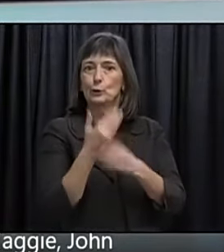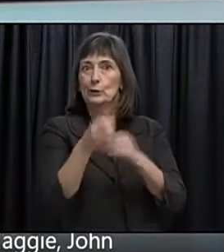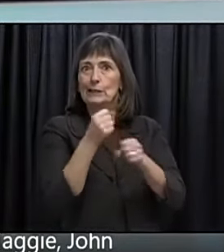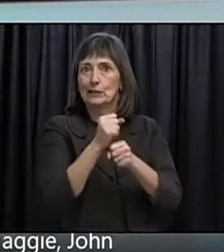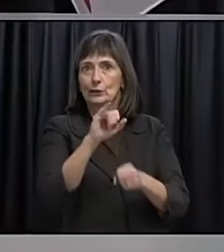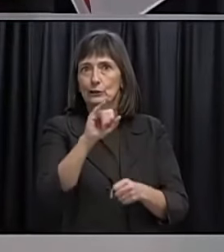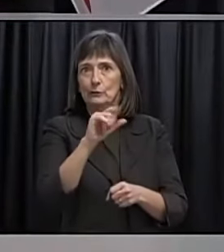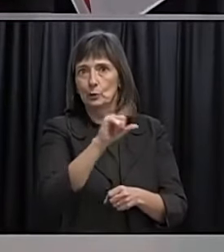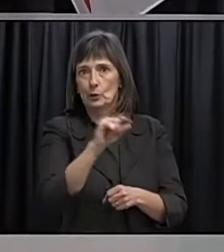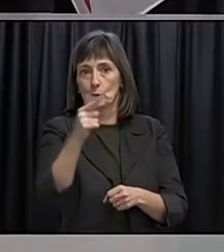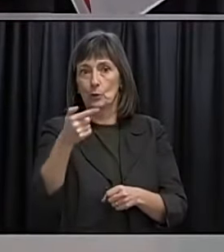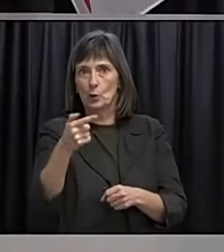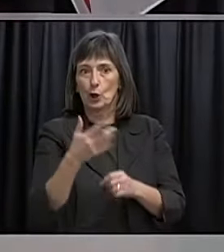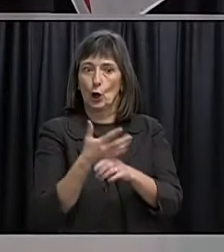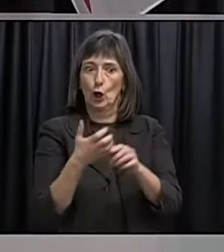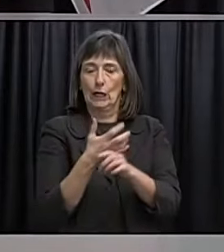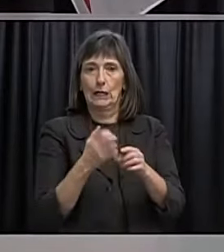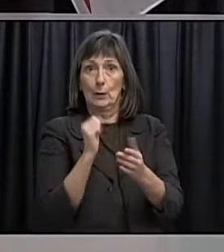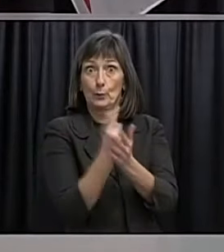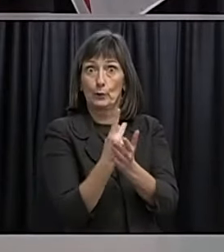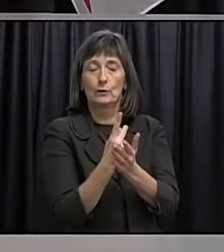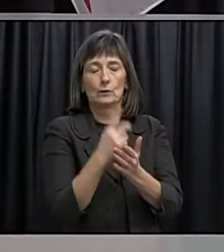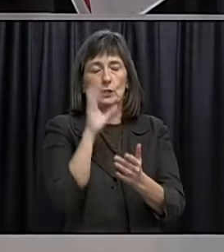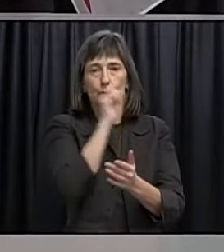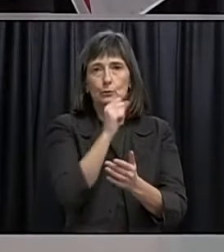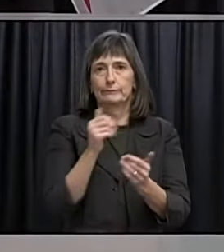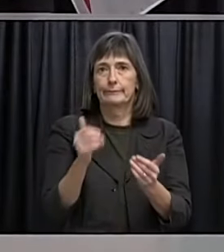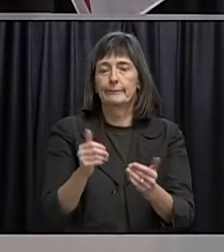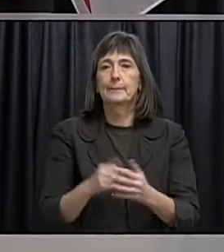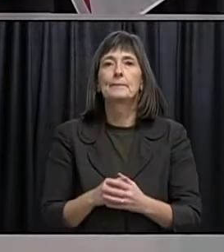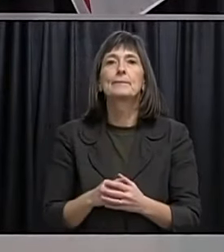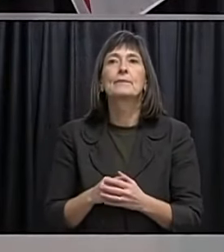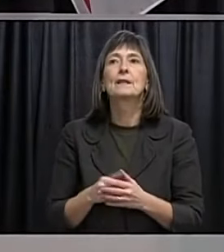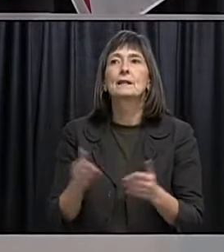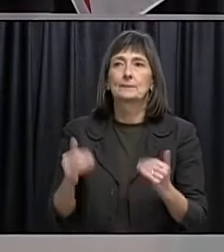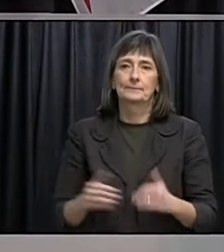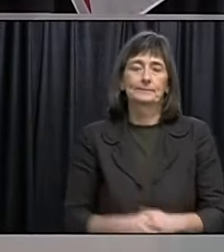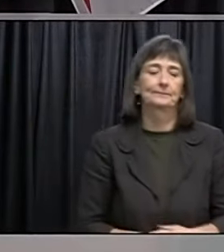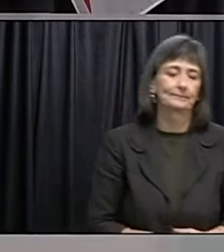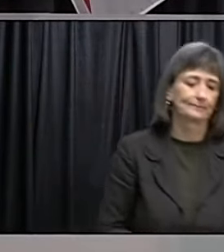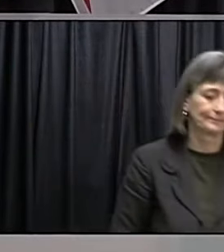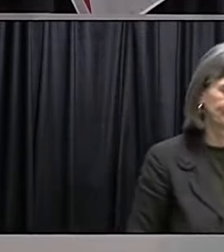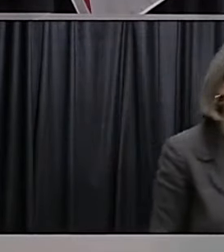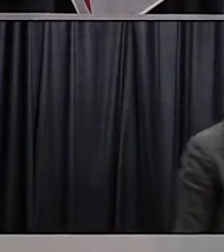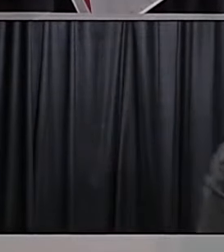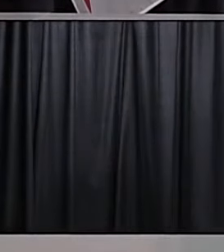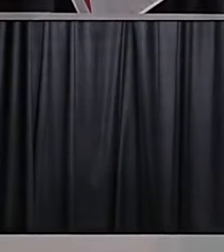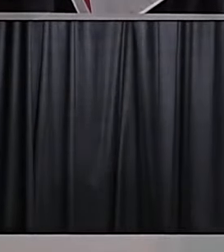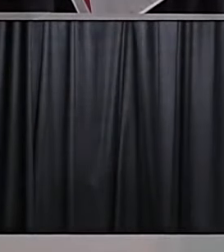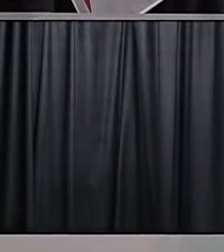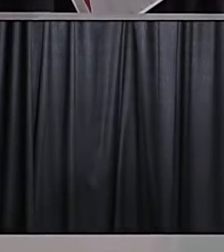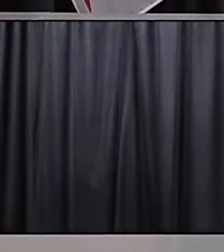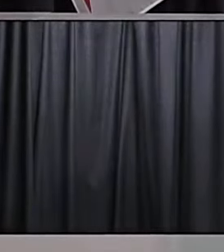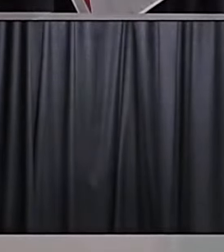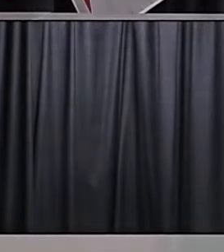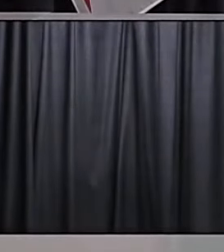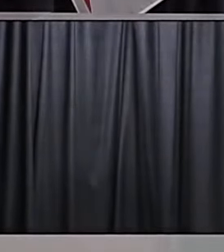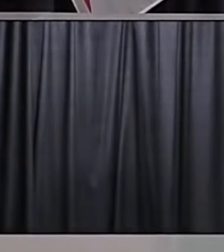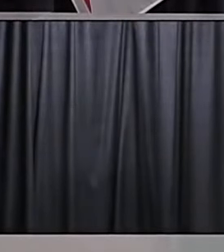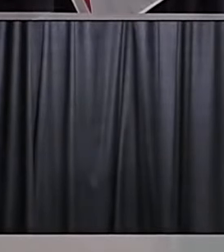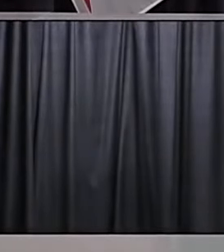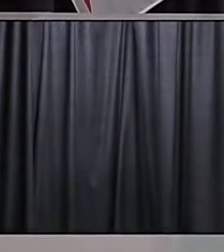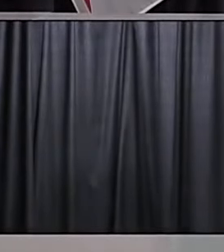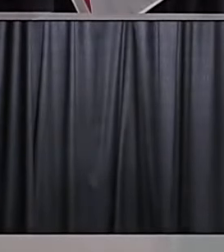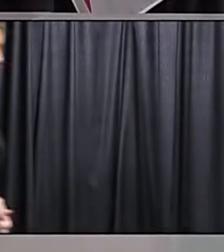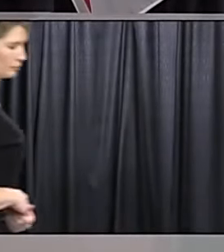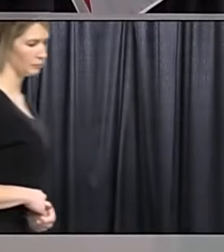thank you our next questions are from peter jackson with the telegram please go ahead uh